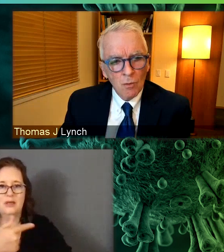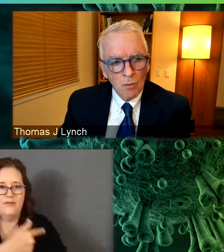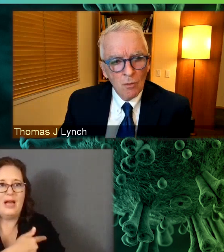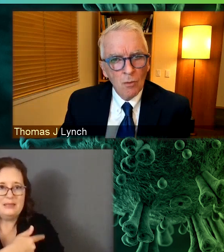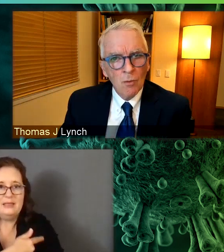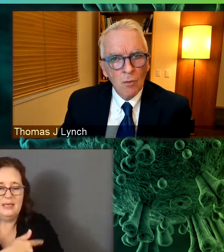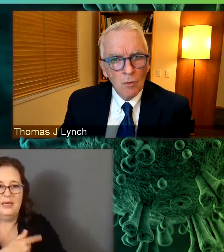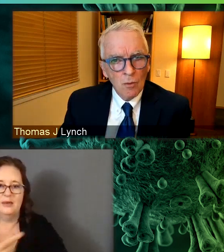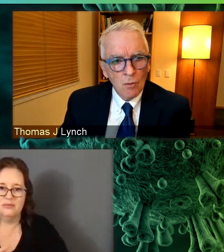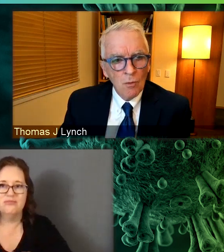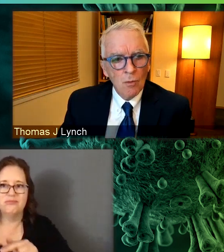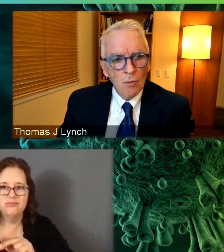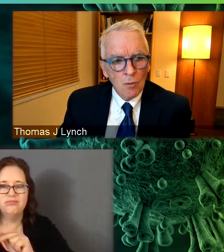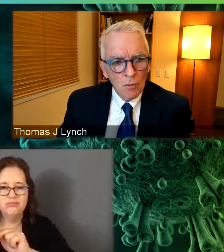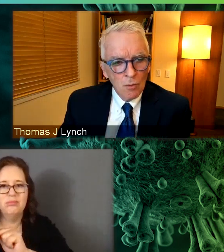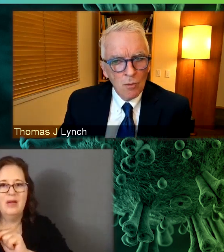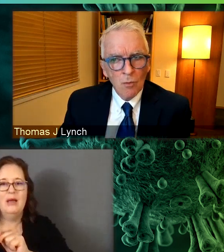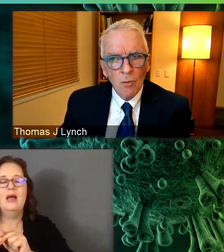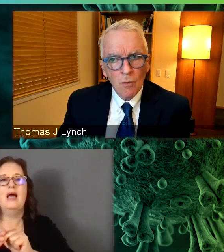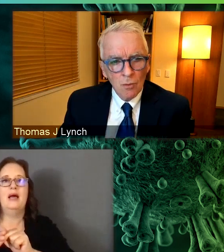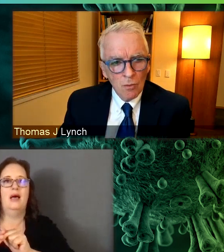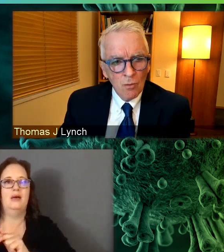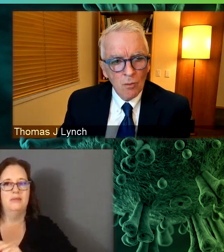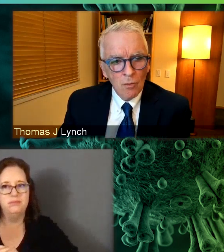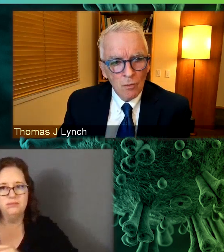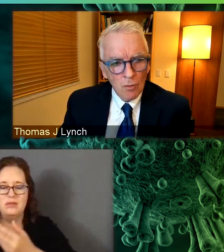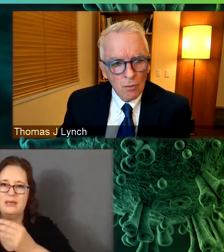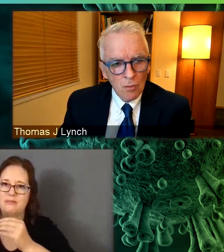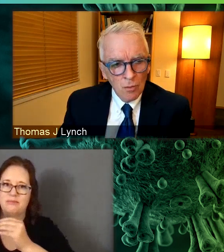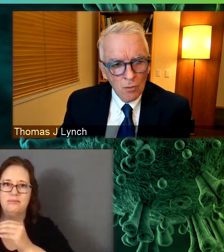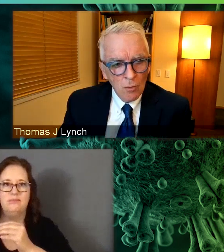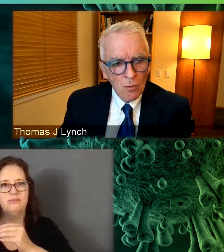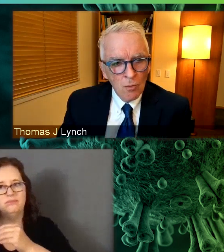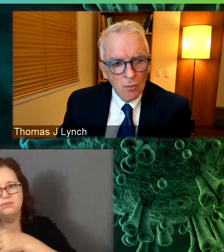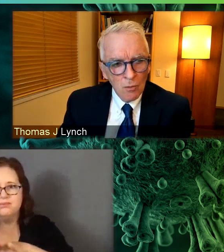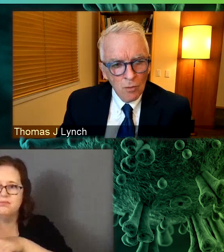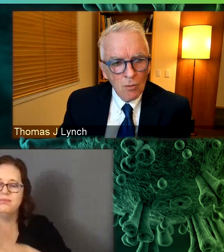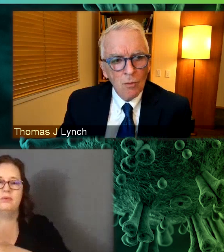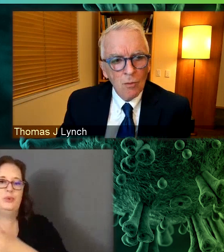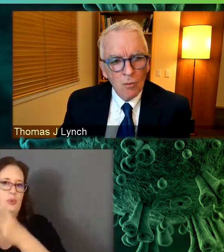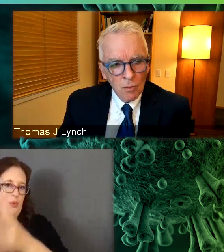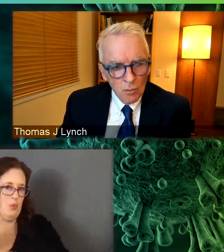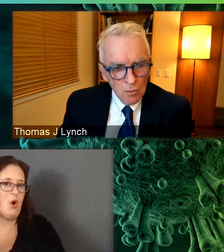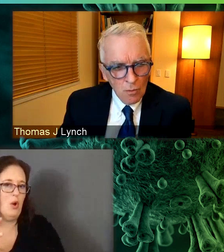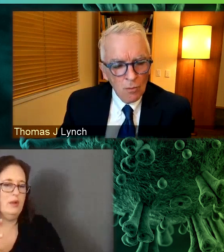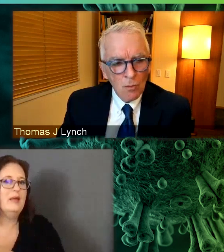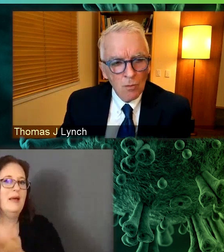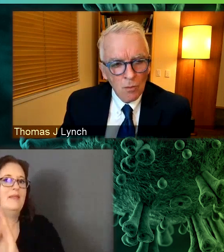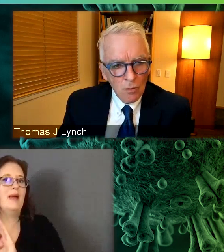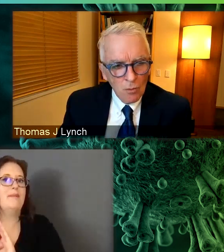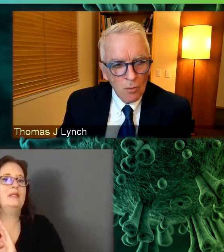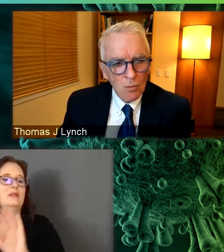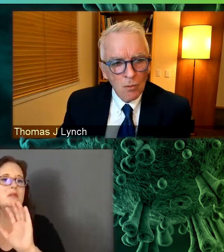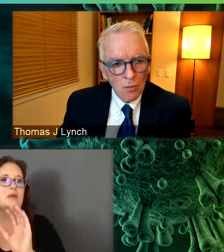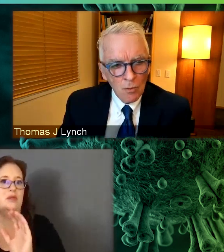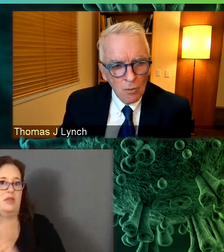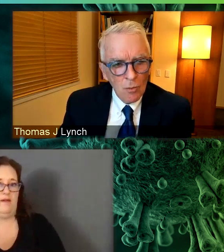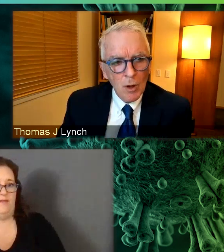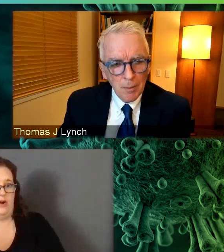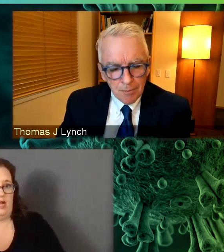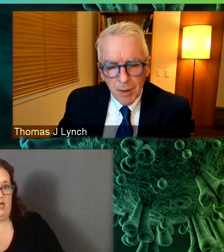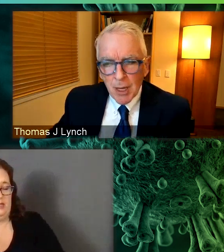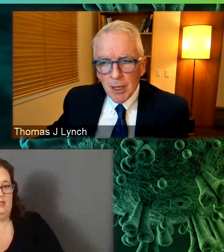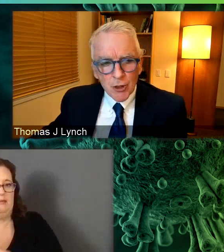vaccines in the U S and be exporting them to the world and, um, reduce, yeah, reduce emergence of variants and generally get the pandemic under control.